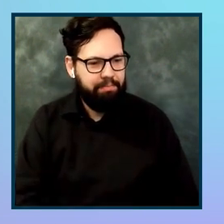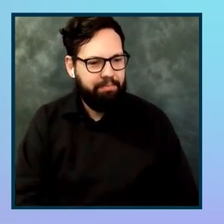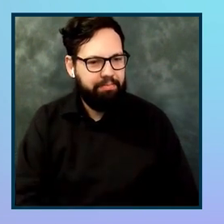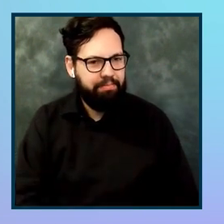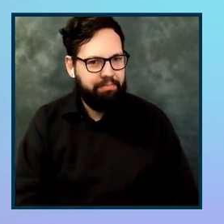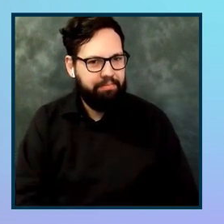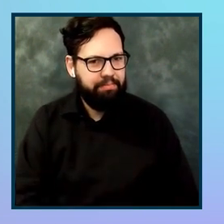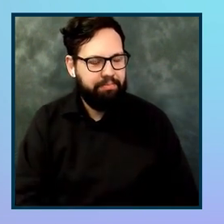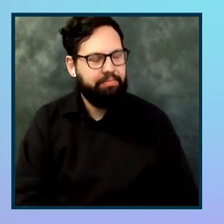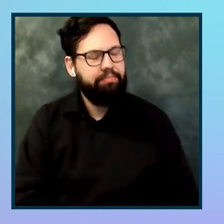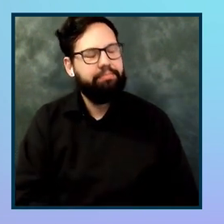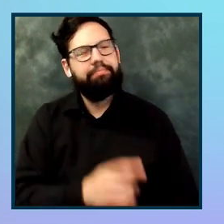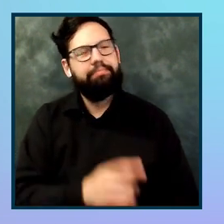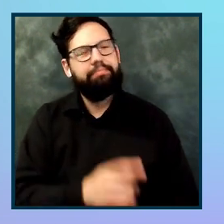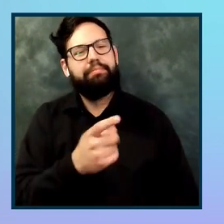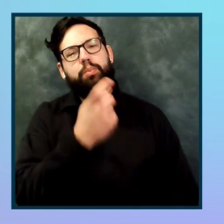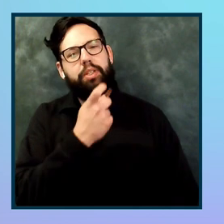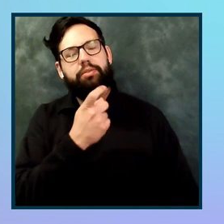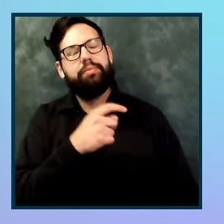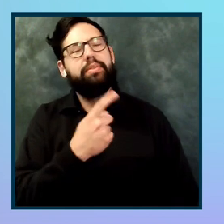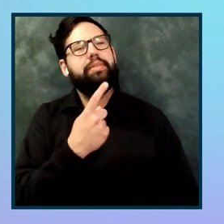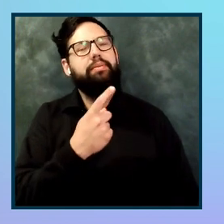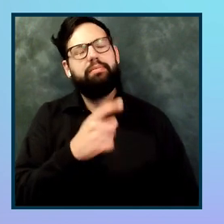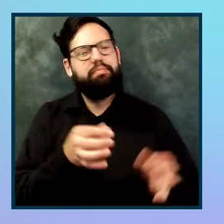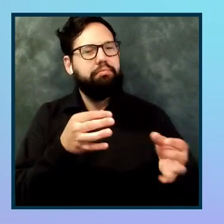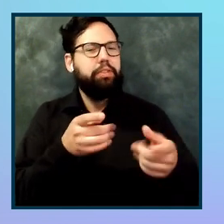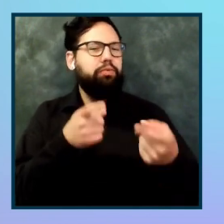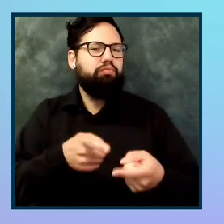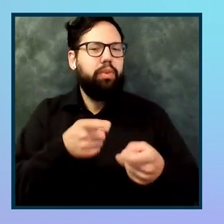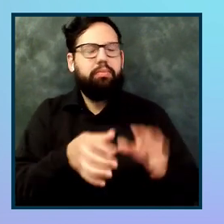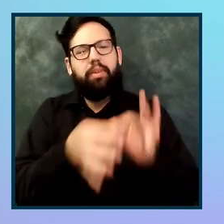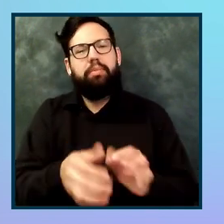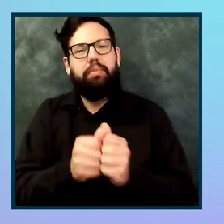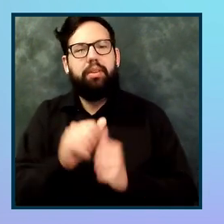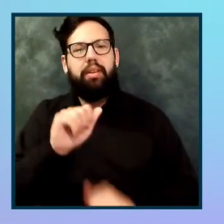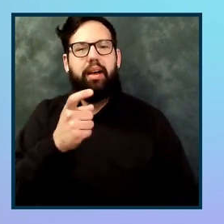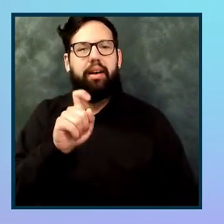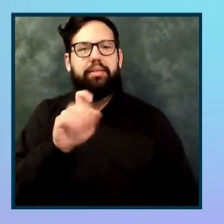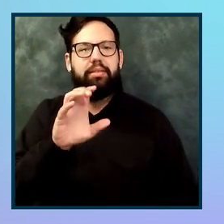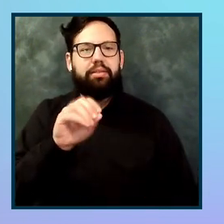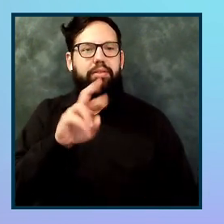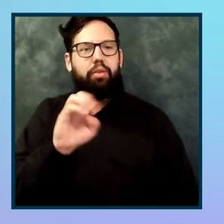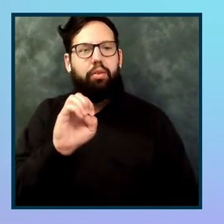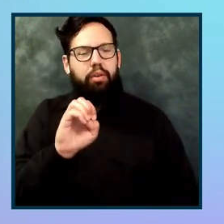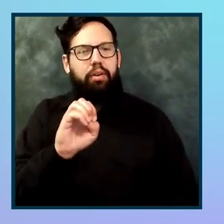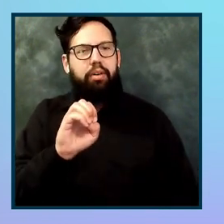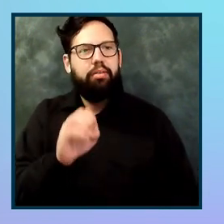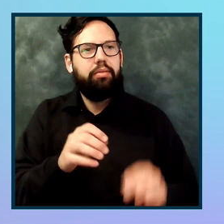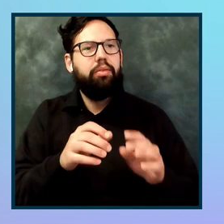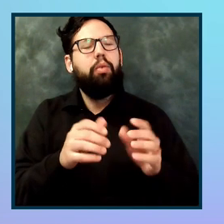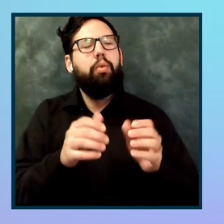One struggle we have with X-Quarter and automated testing is with complex interactive React